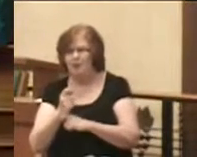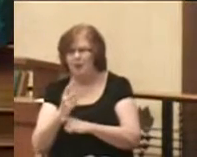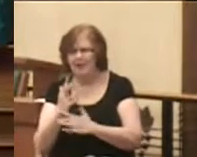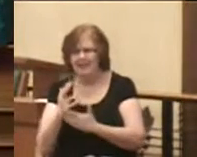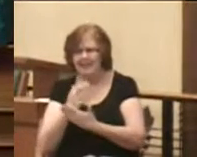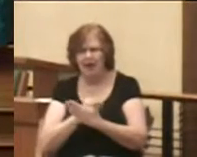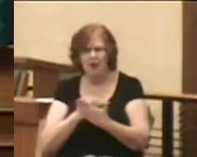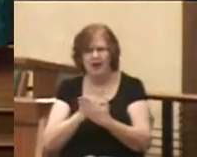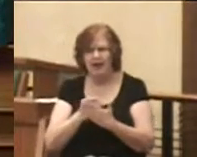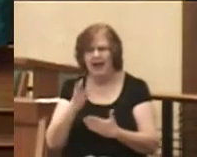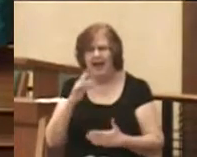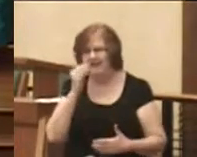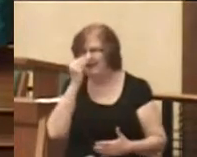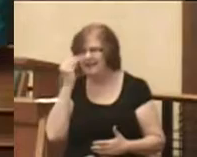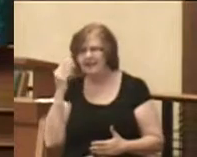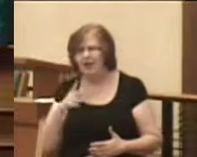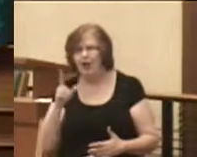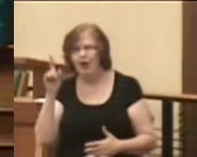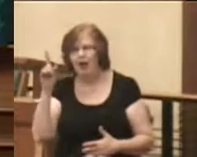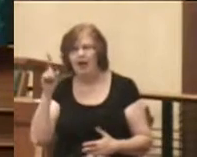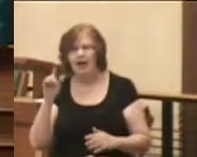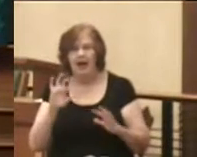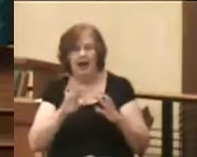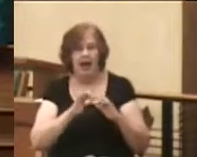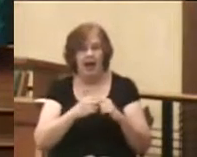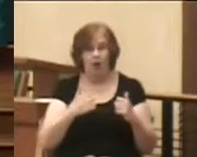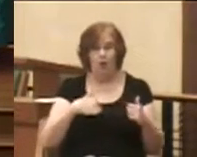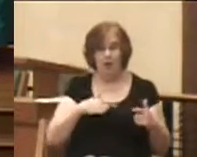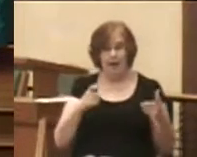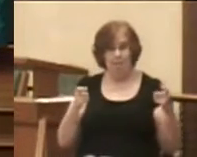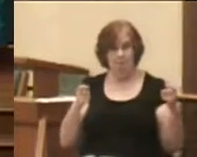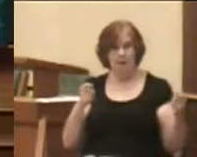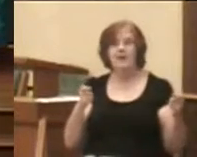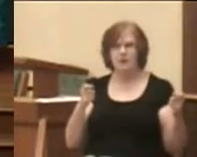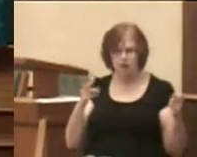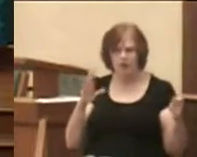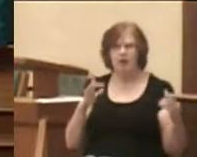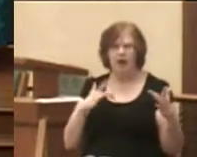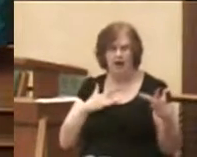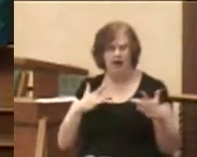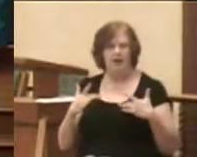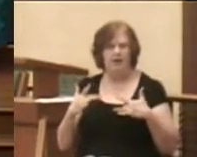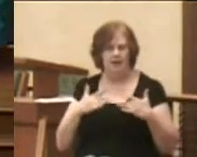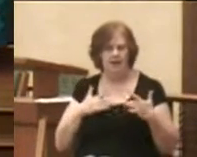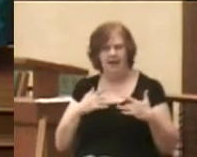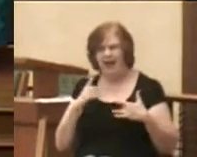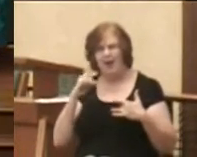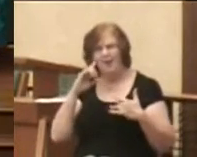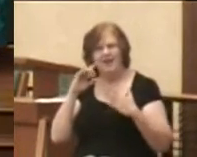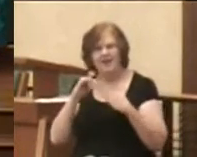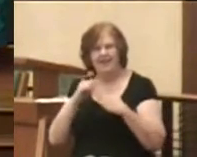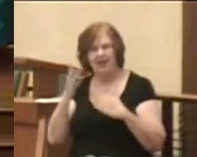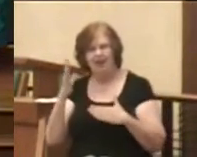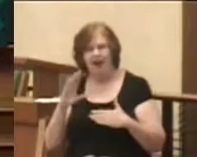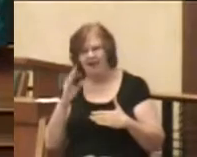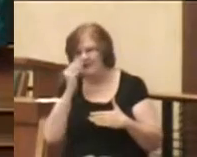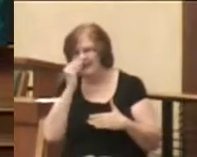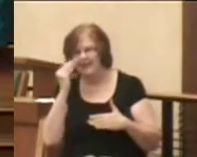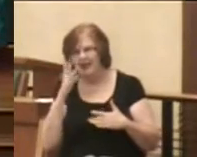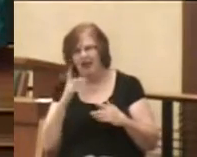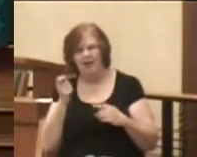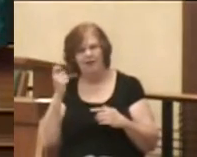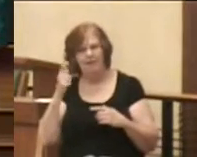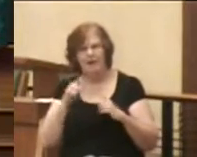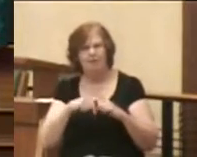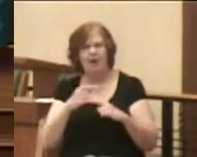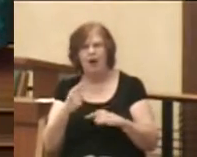But God does care how we manage them. I don't think God cares even a little